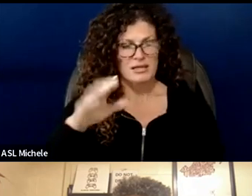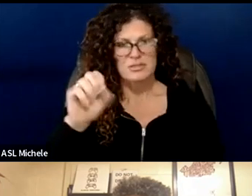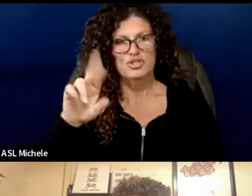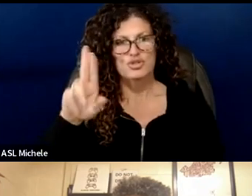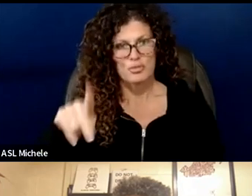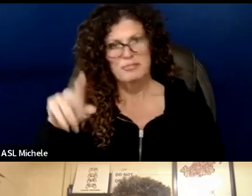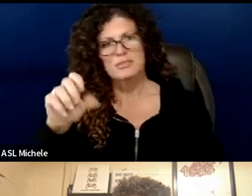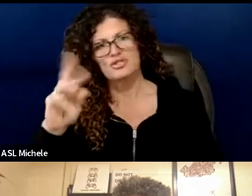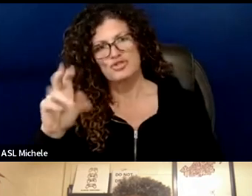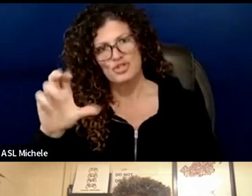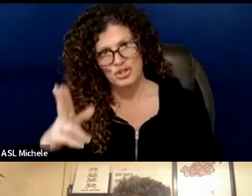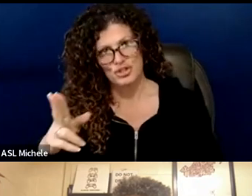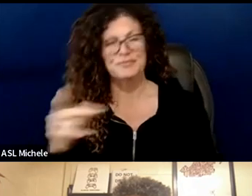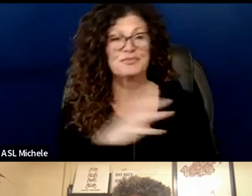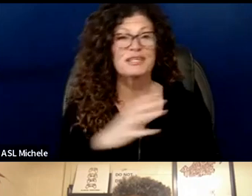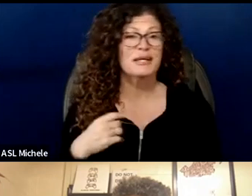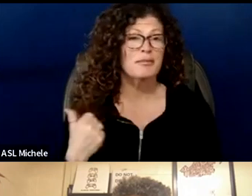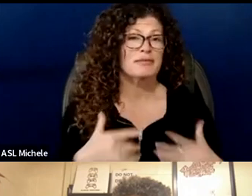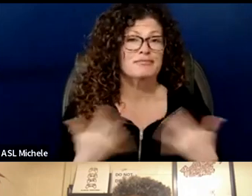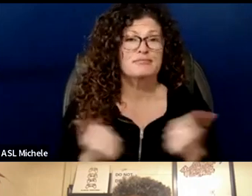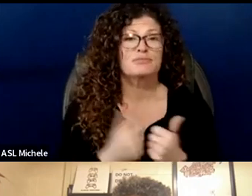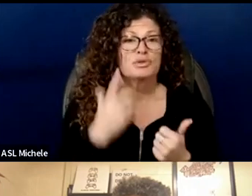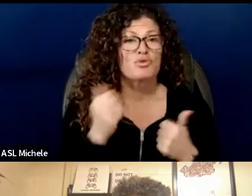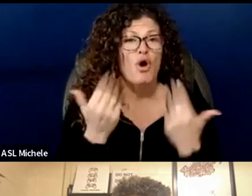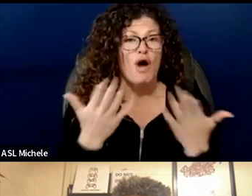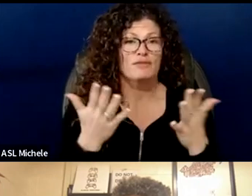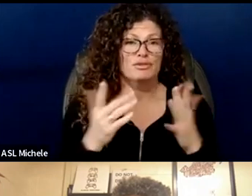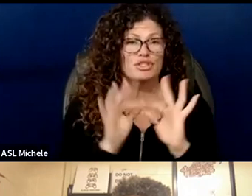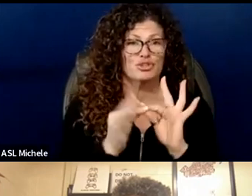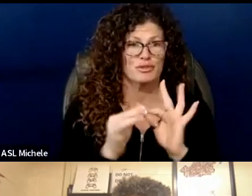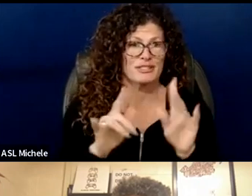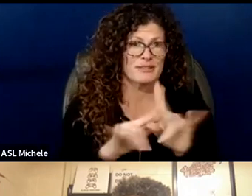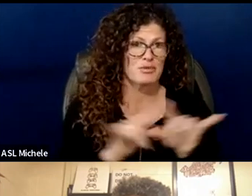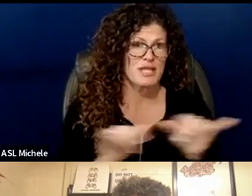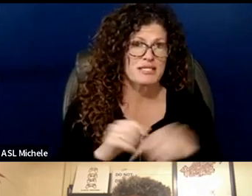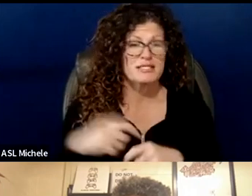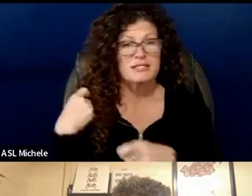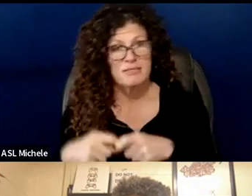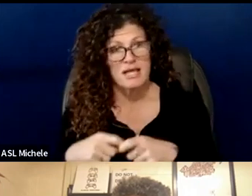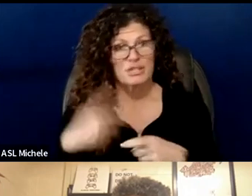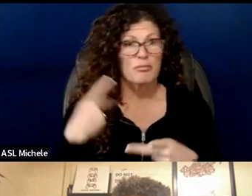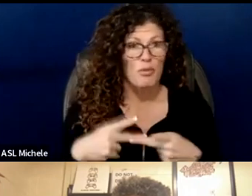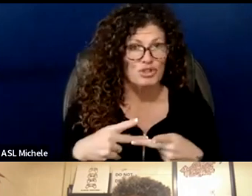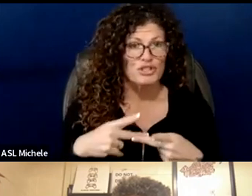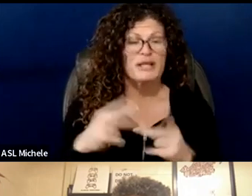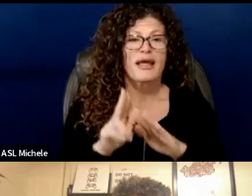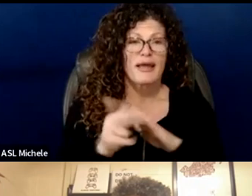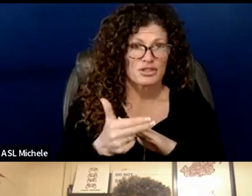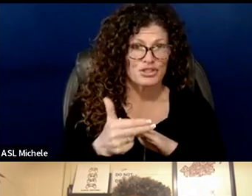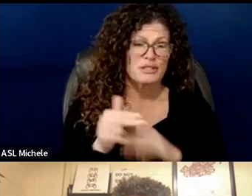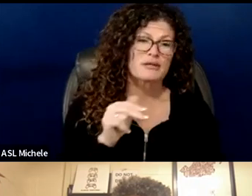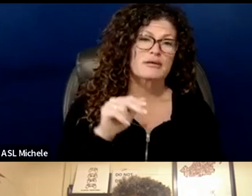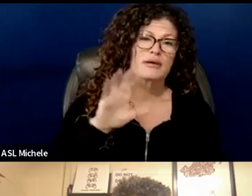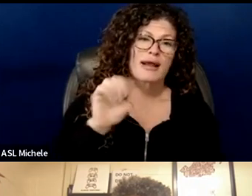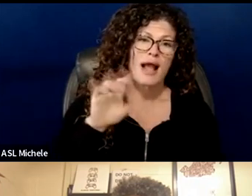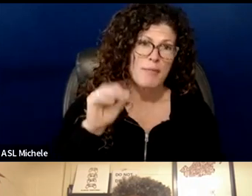The committee is pleased to be offering live simultaneous interpretation in Spanish, Portuguese, Haitian Creole, Cabo